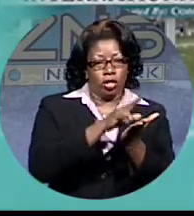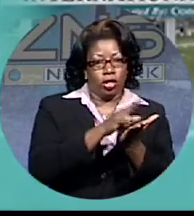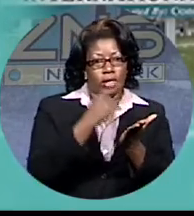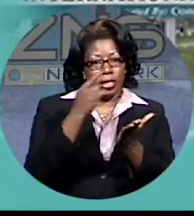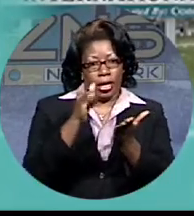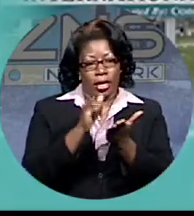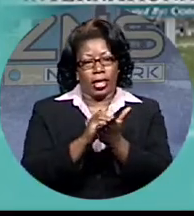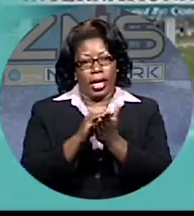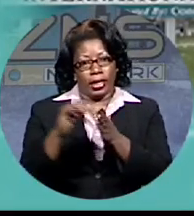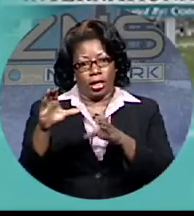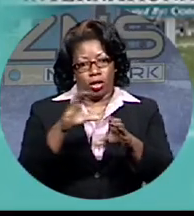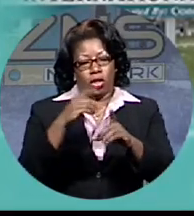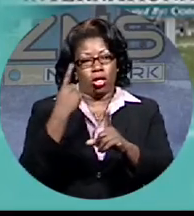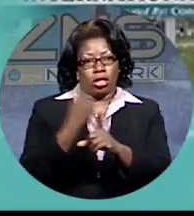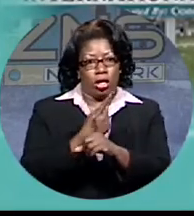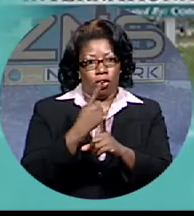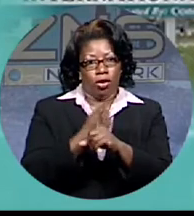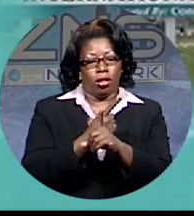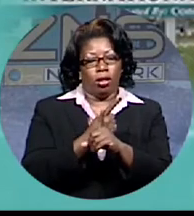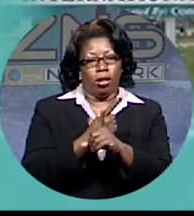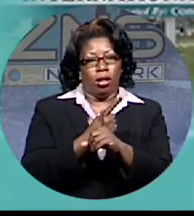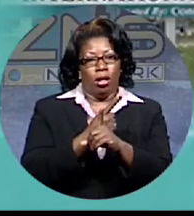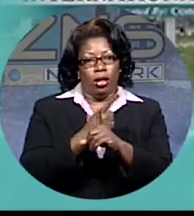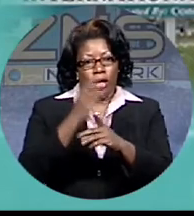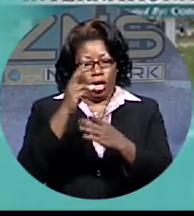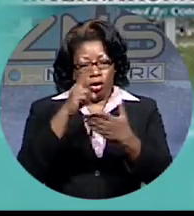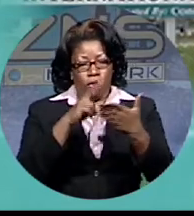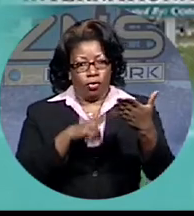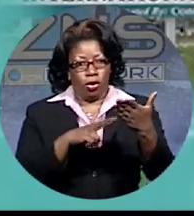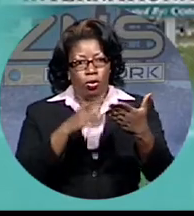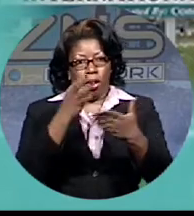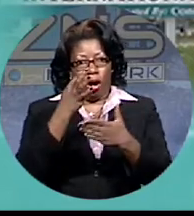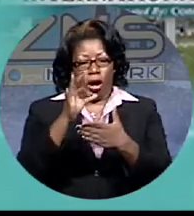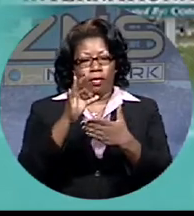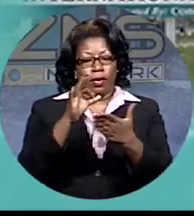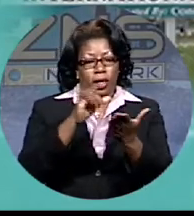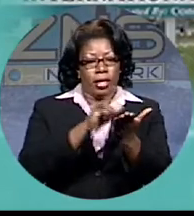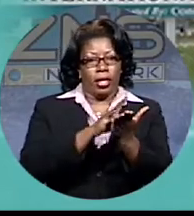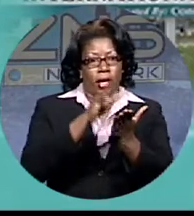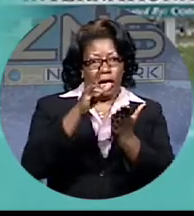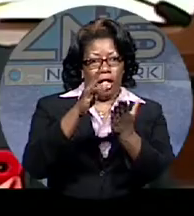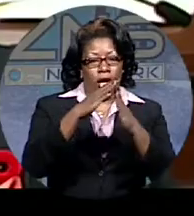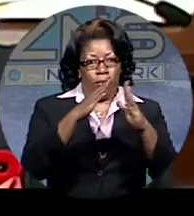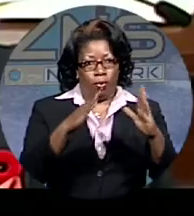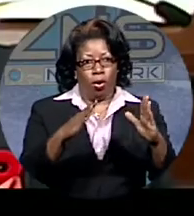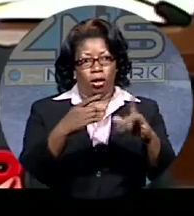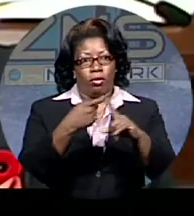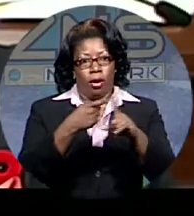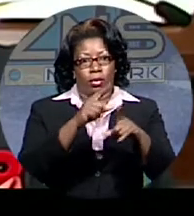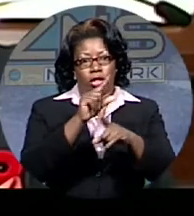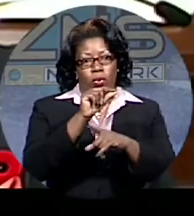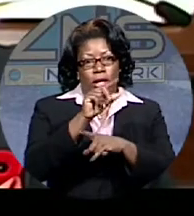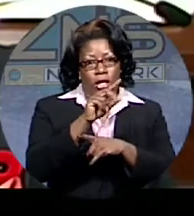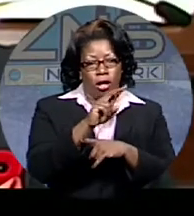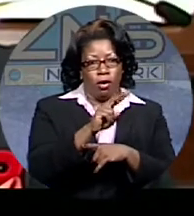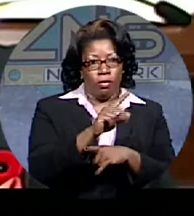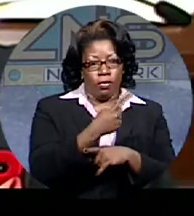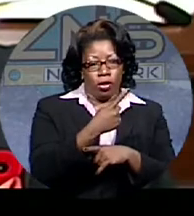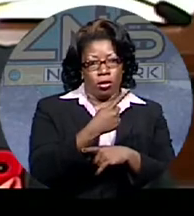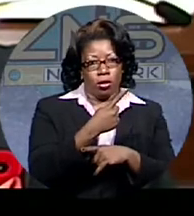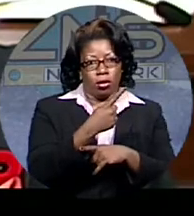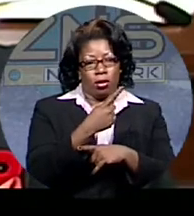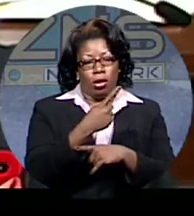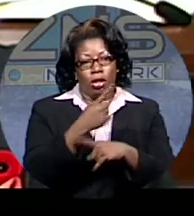performed its regularly scheduled aviation security review of the Marsh Harbor Airport from the 21st to the 25th of